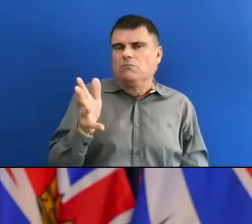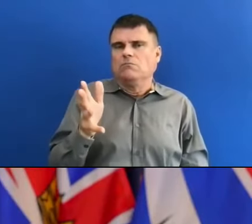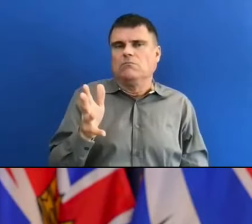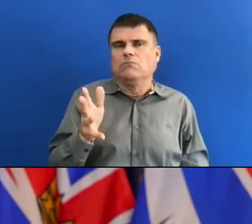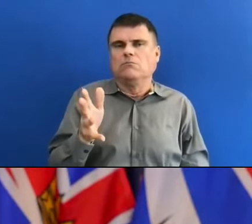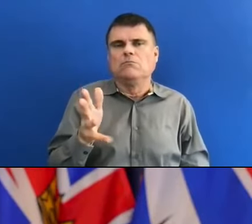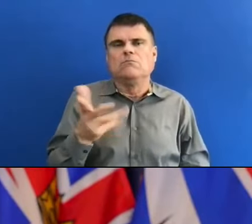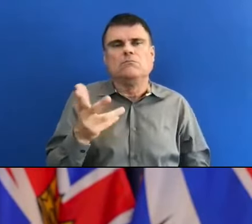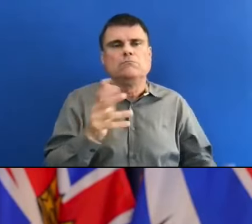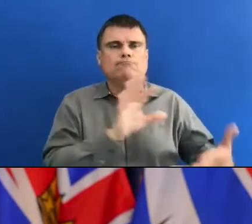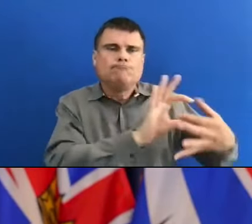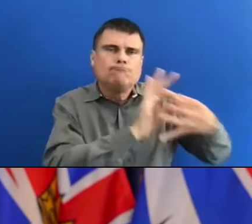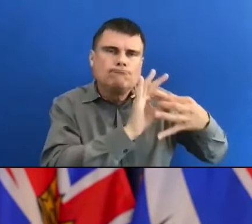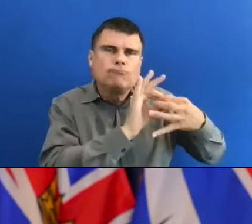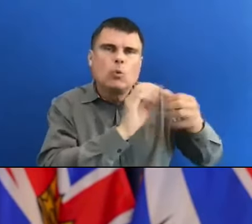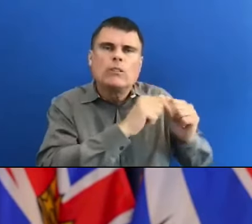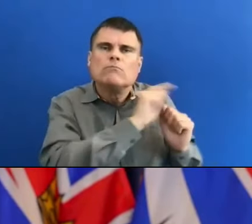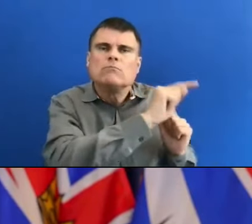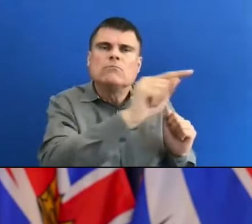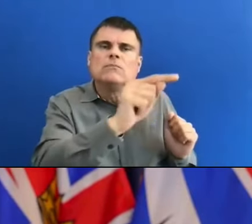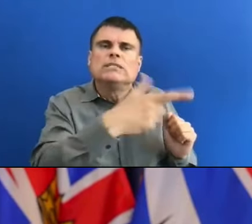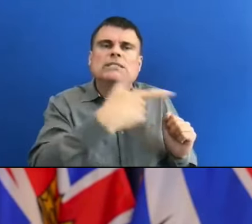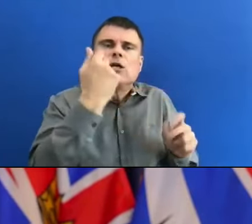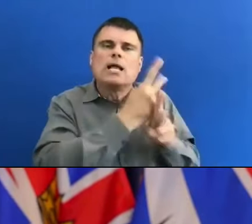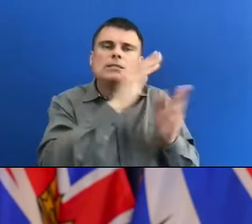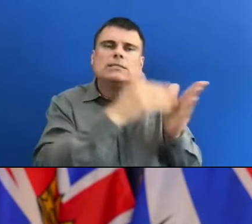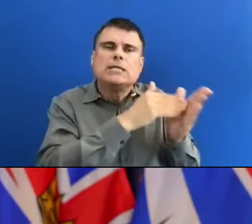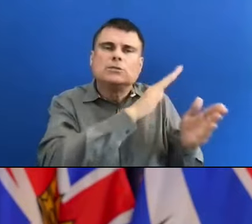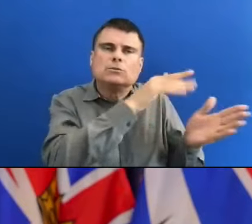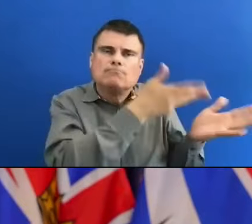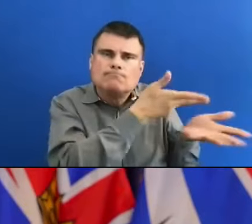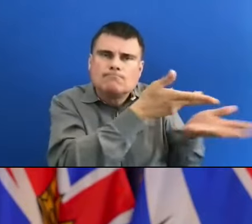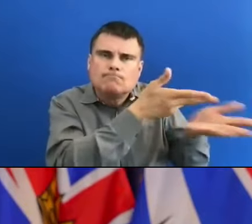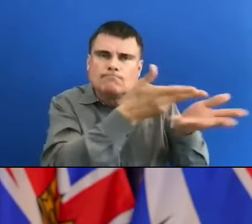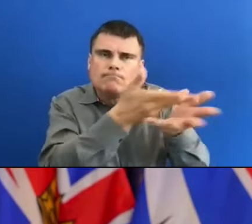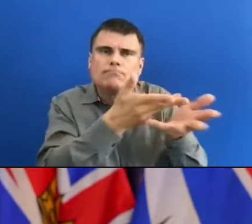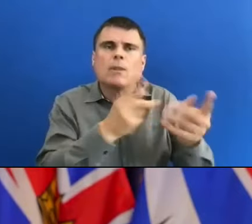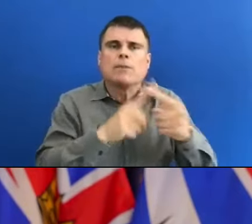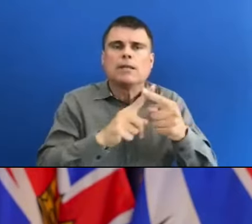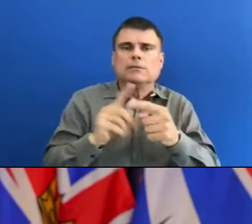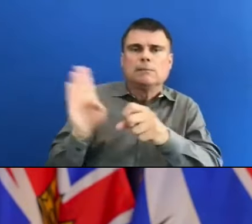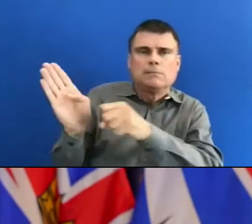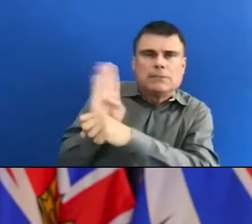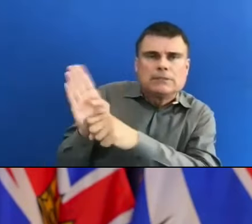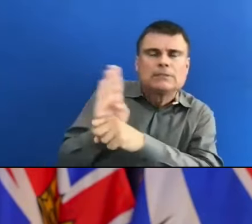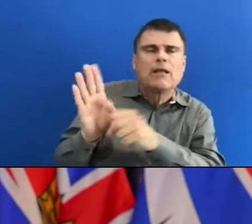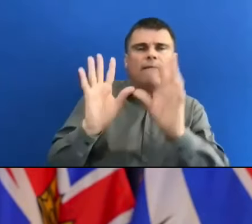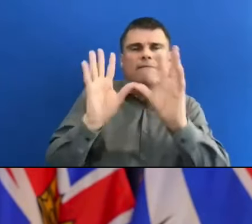residents, their families and long-term care homes. And you should expect those very soon.